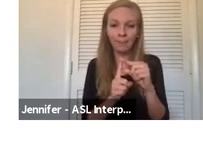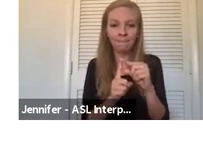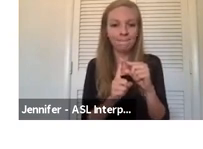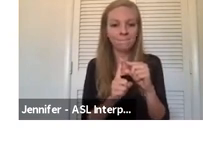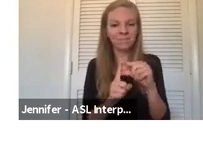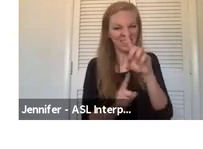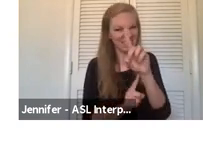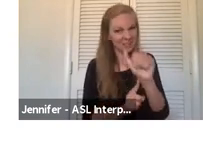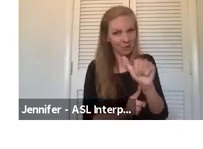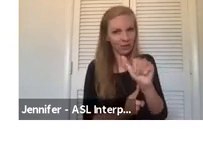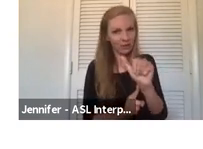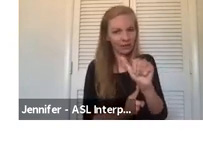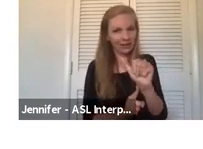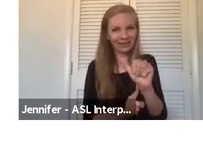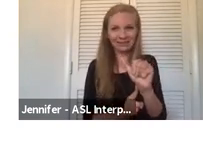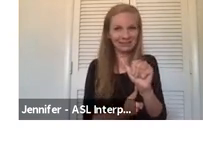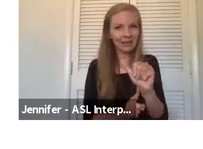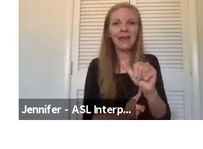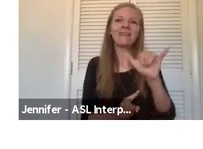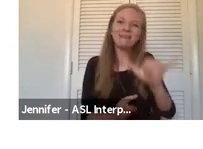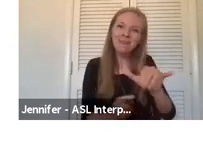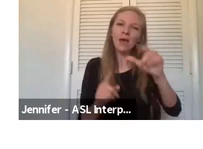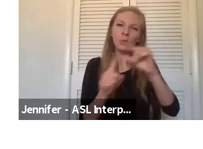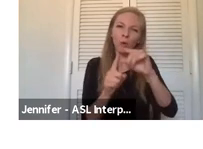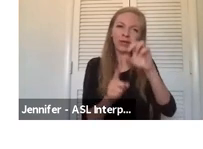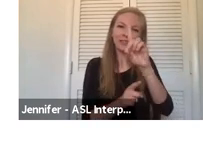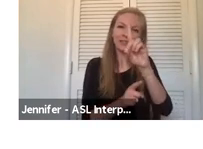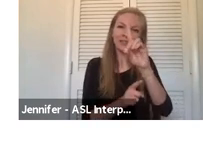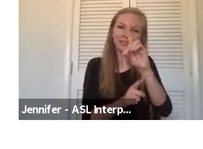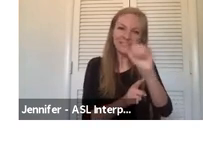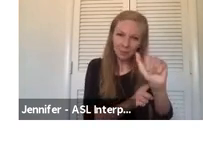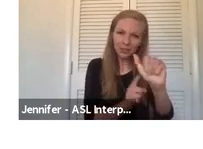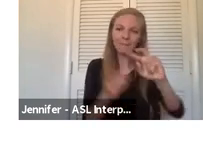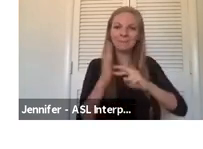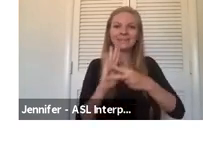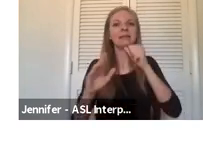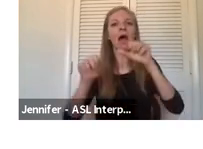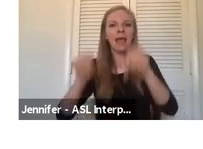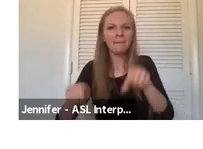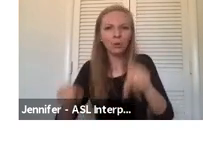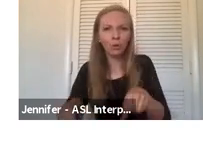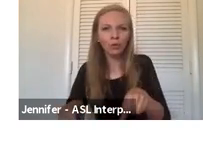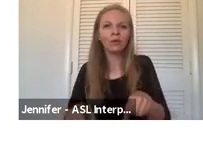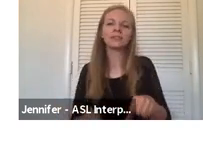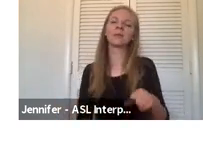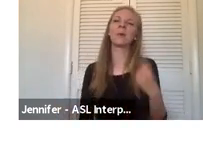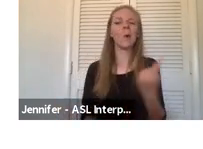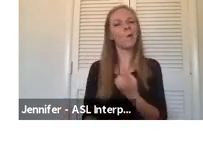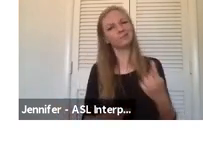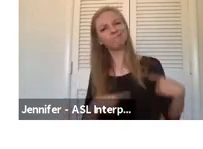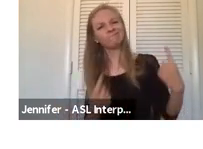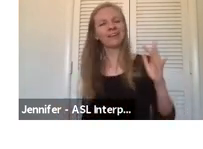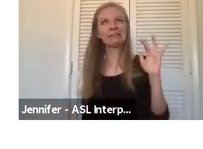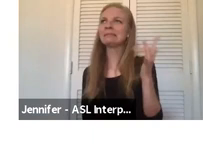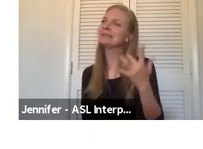disability. That literally means not able. And so just for me, my personal preferences, it always kind of hurts me, even though in